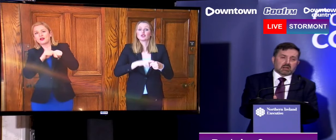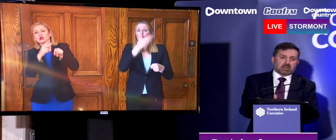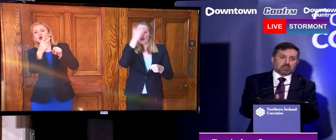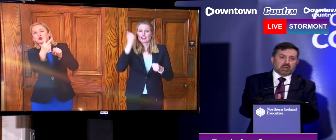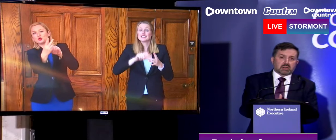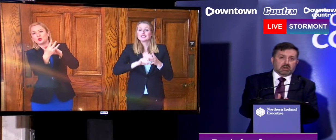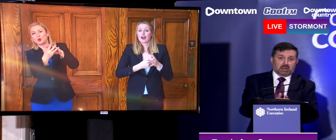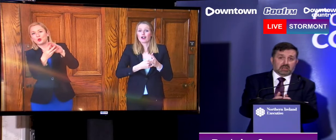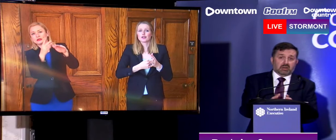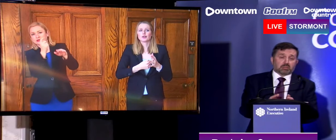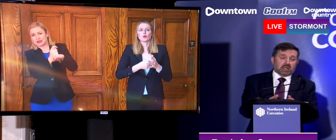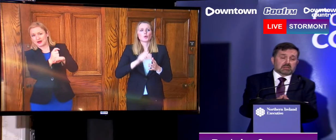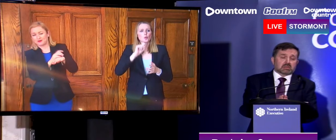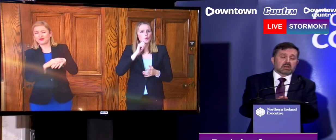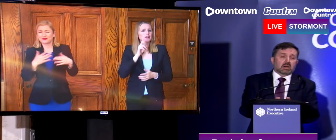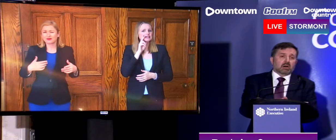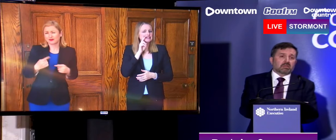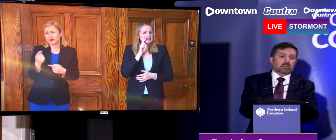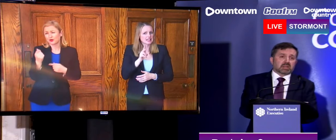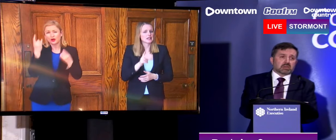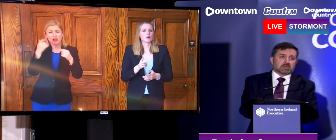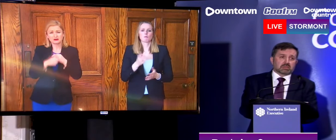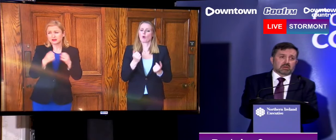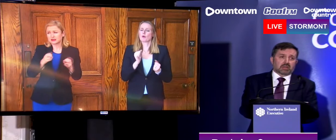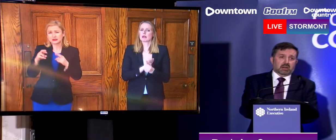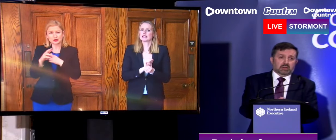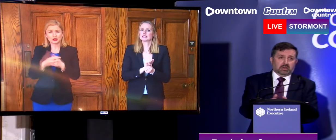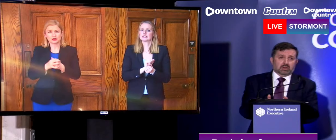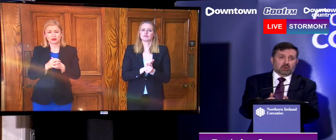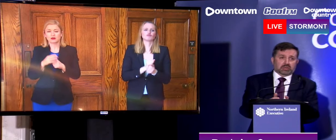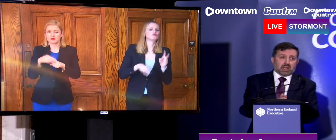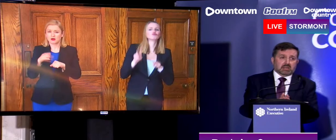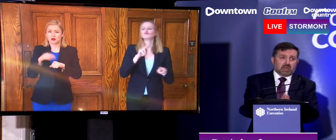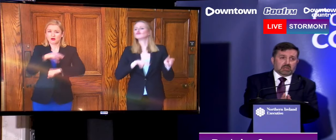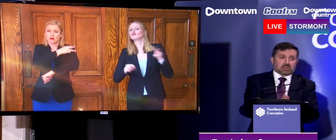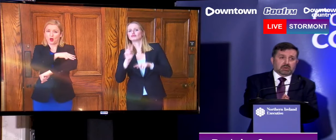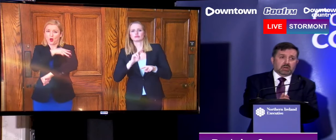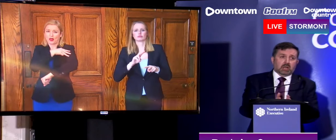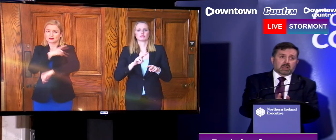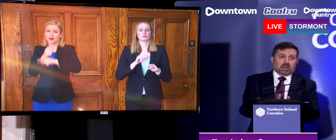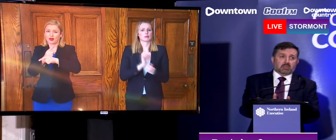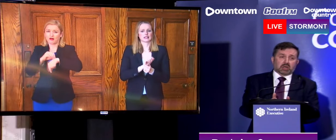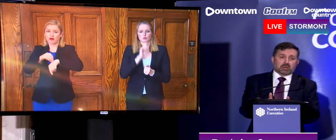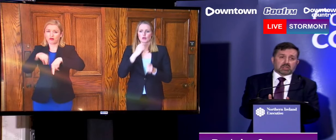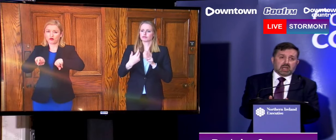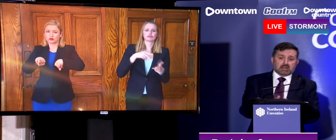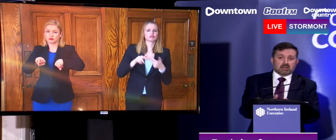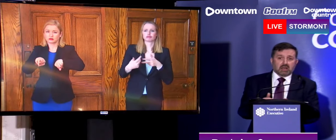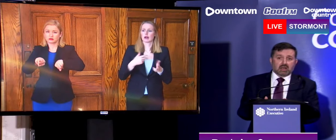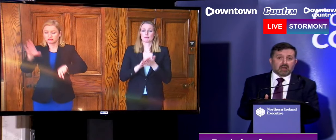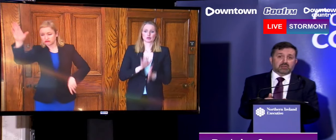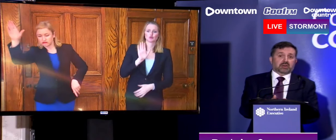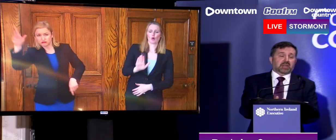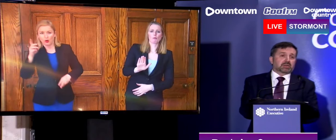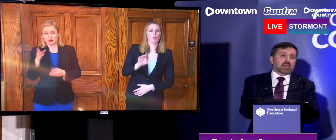you will see an increased pressure or an increased presence of the police service in Northern Ireland on our roads, actually making sure that anybody who's taken